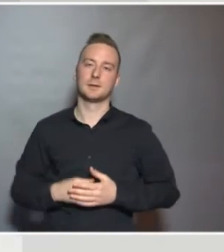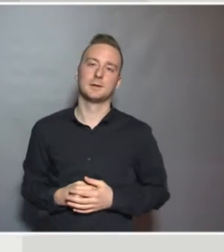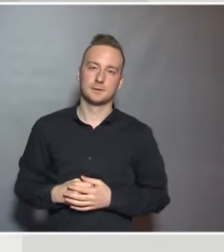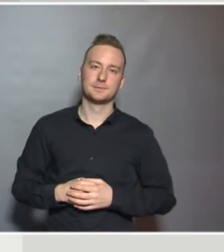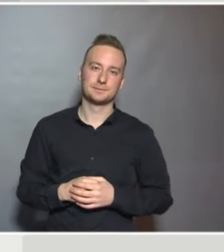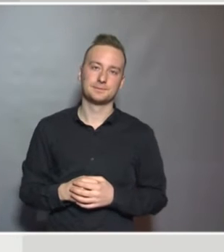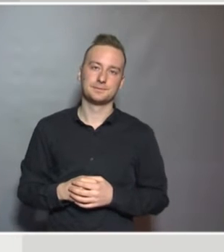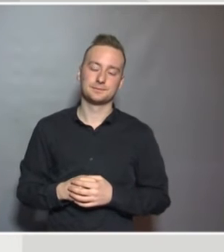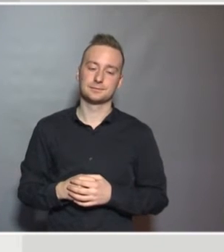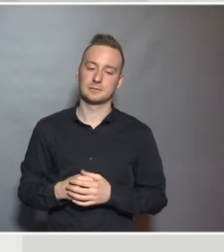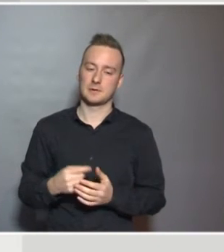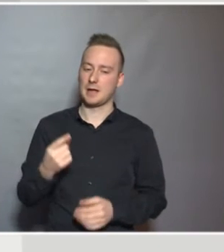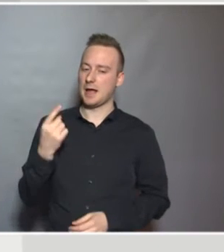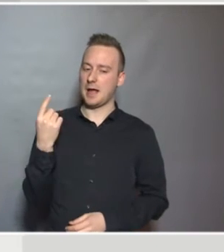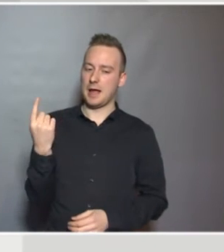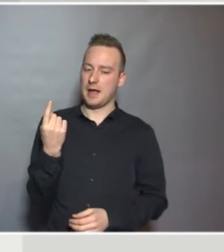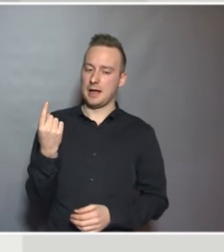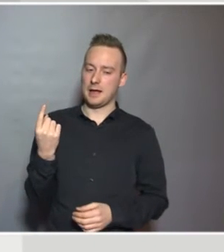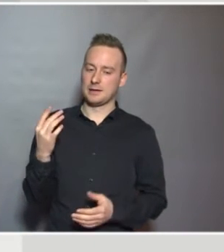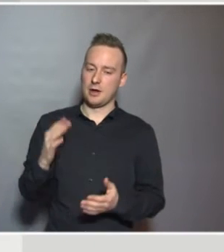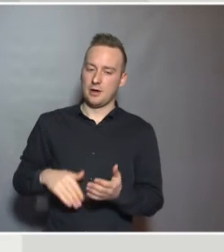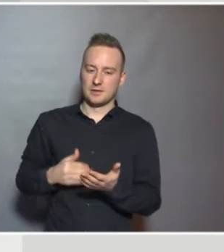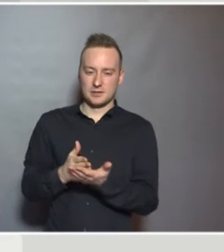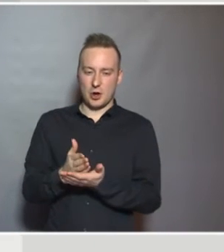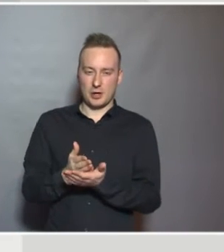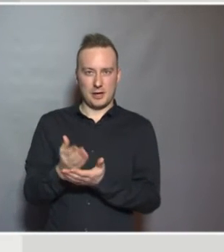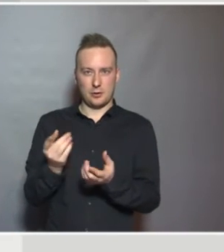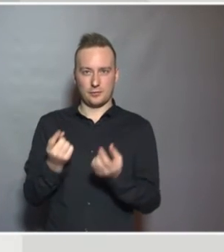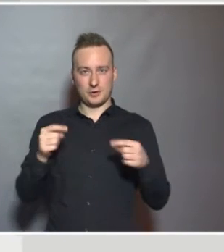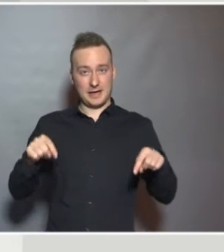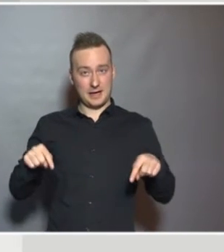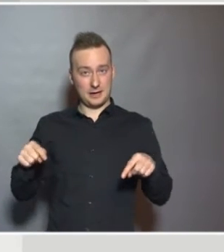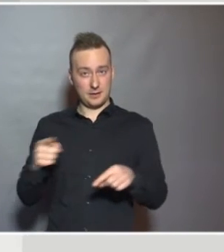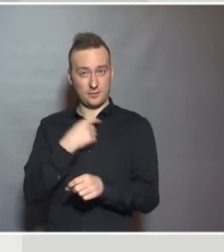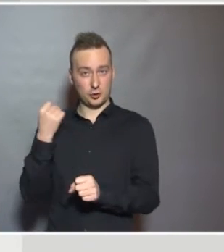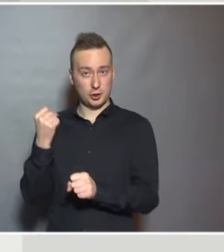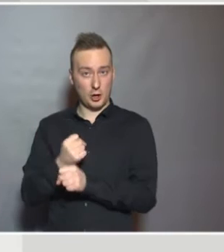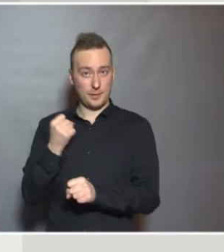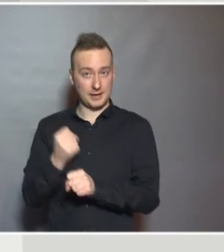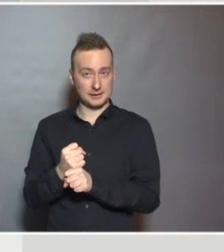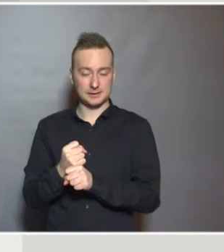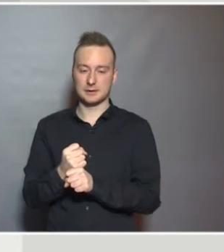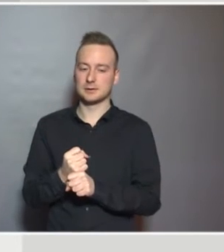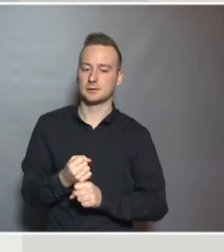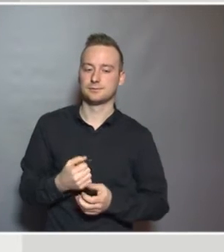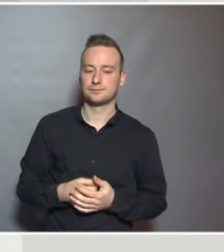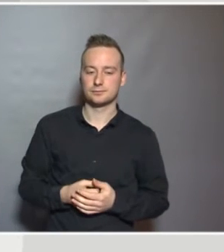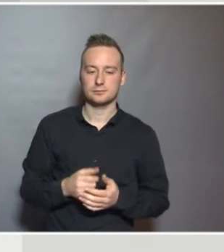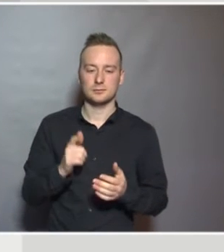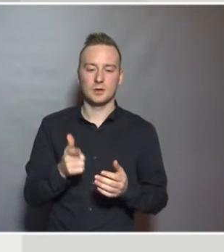One of the biggest issues we face in our work is difficulties in